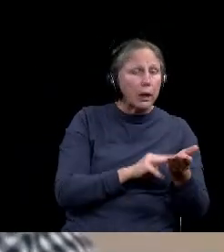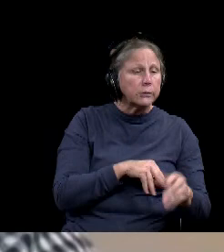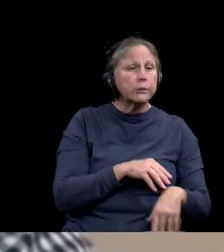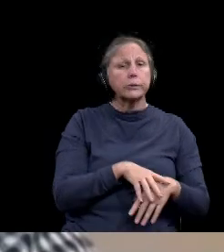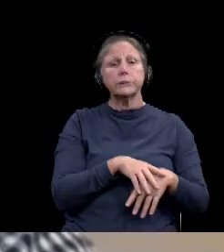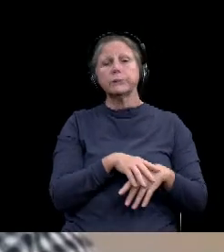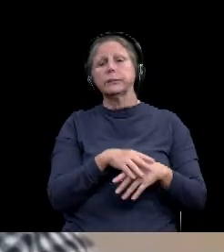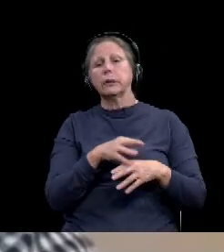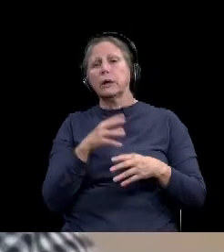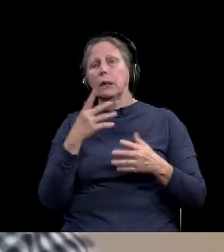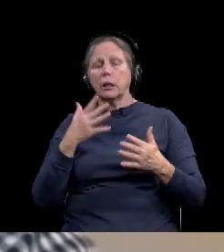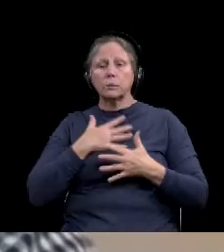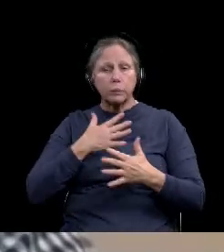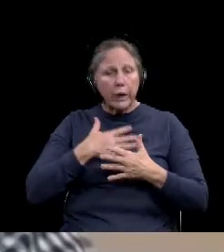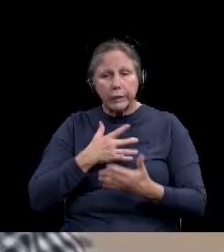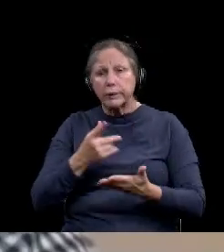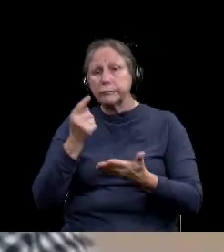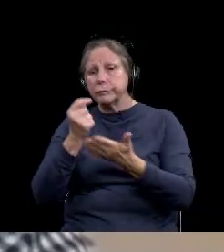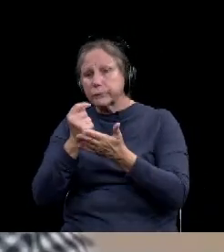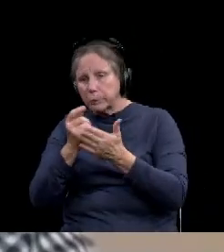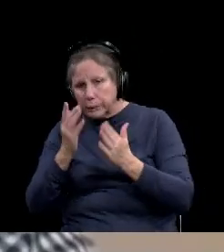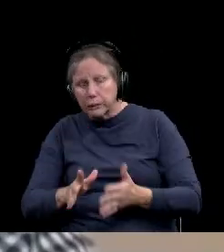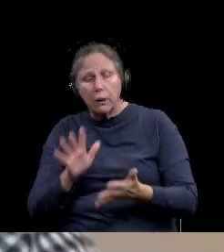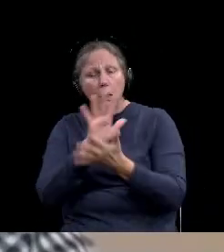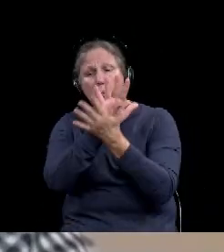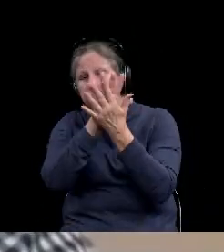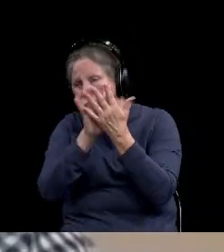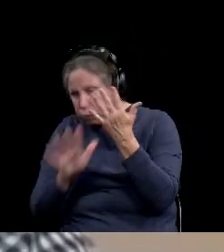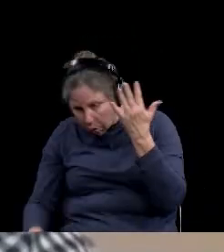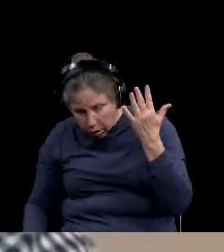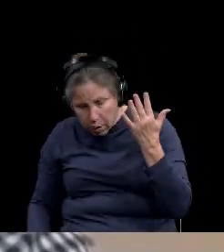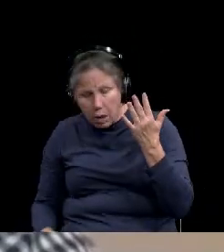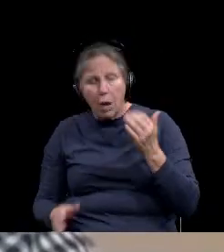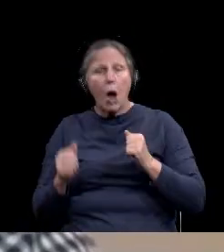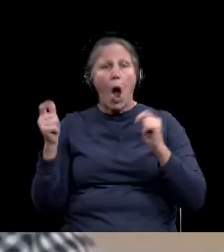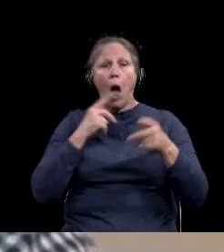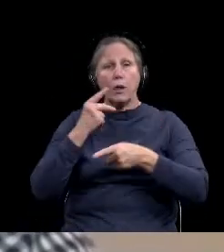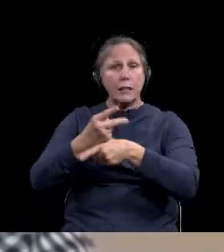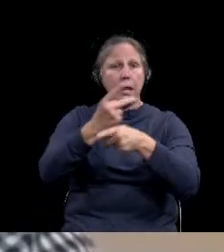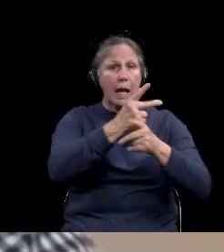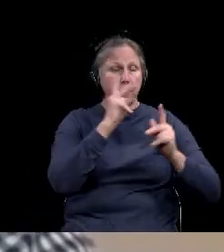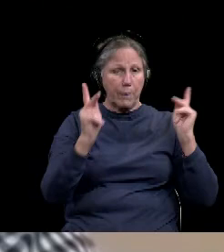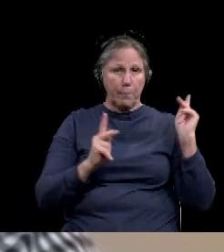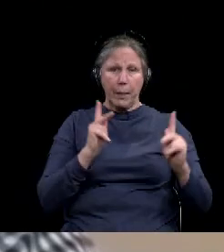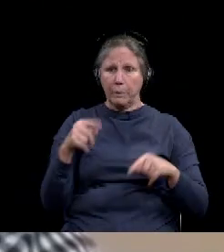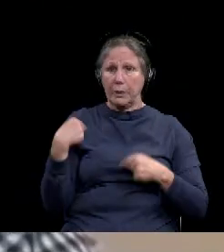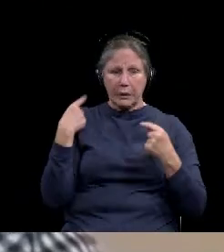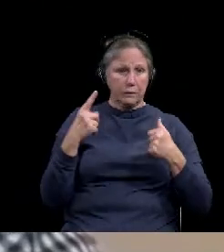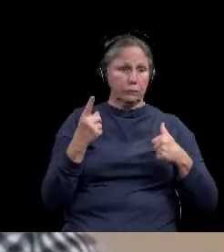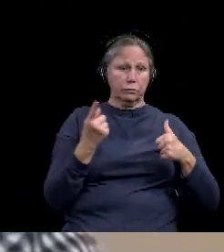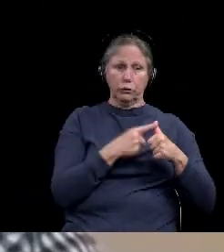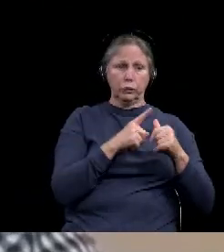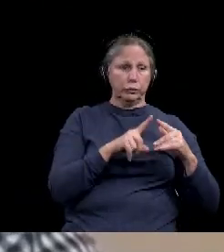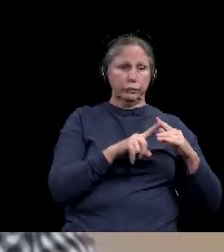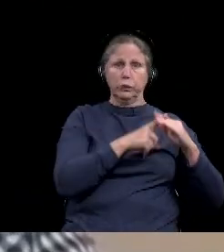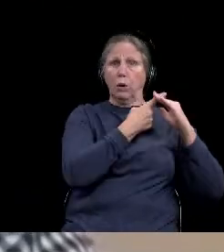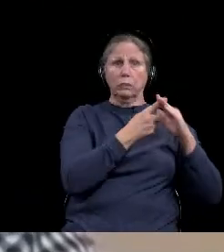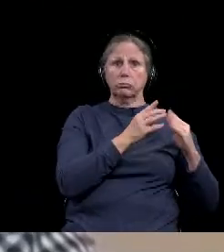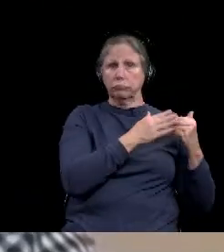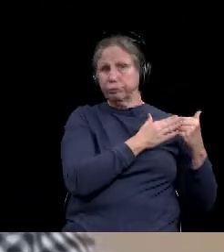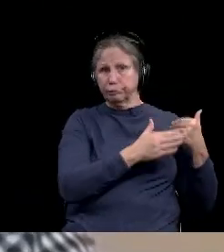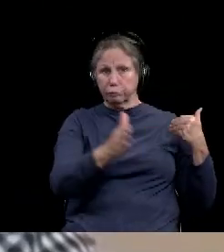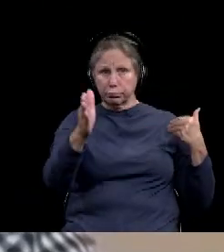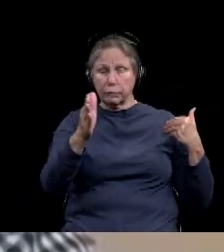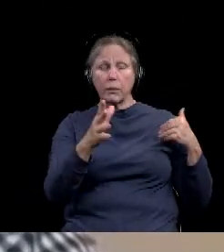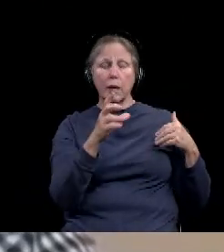respiratory therapists, all of these folks have been here taking care of our, our local population since day one. Um, so I